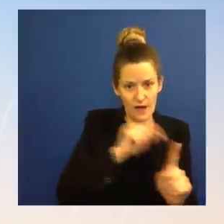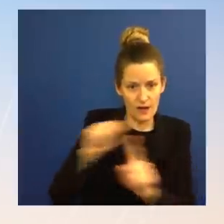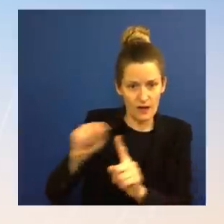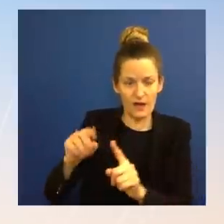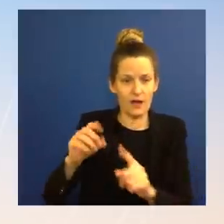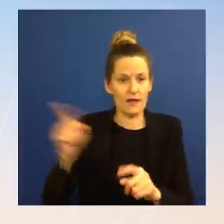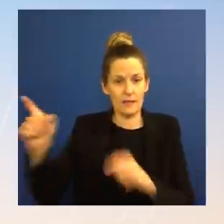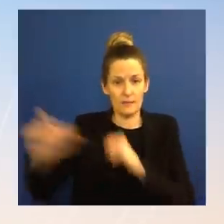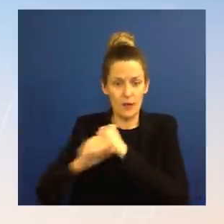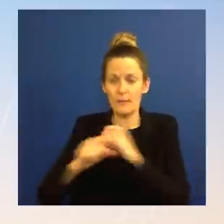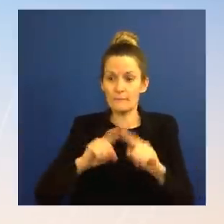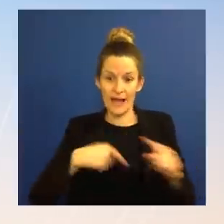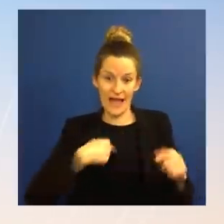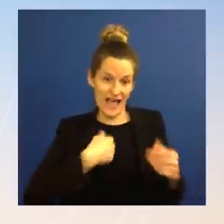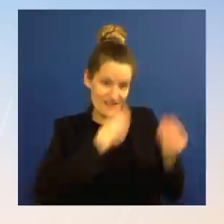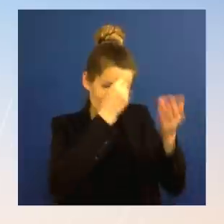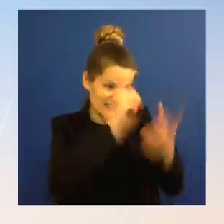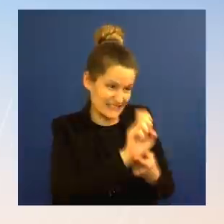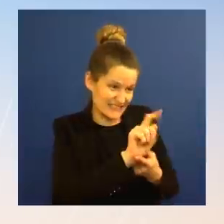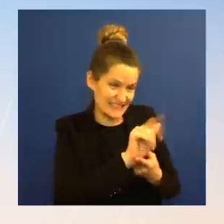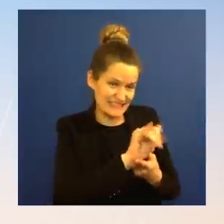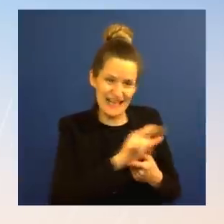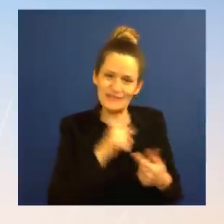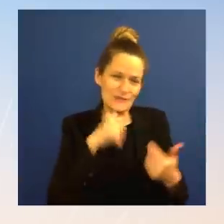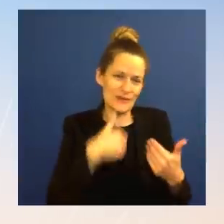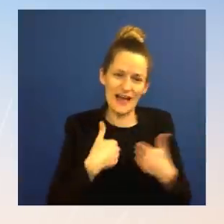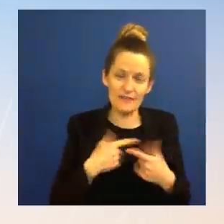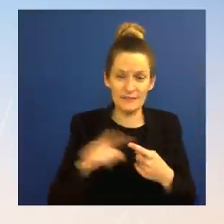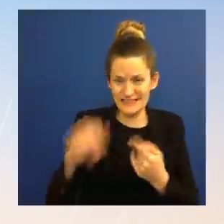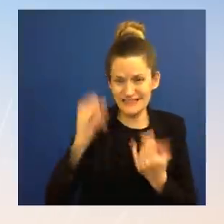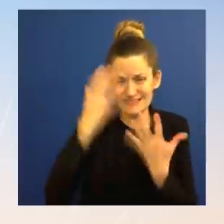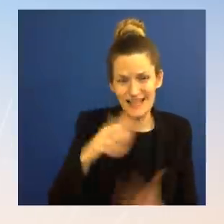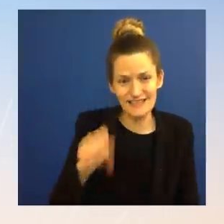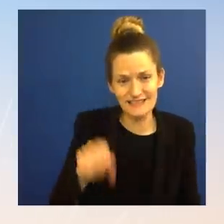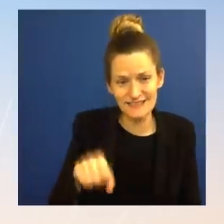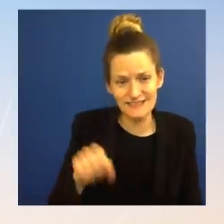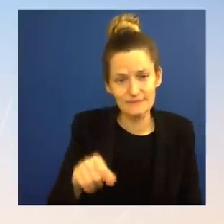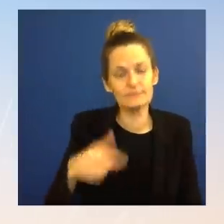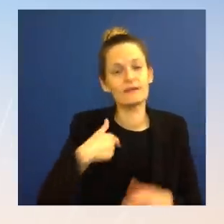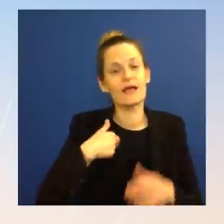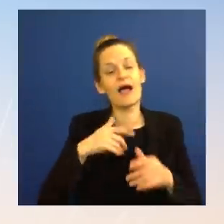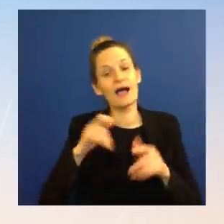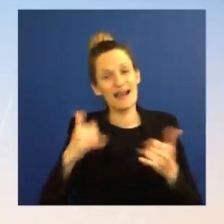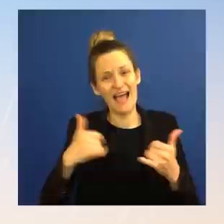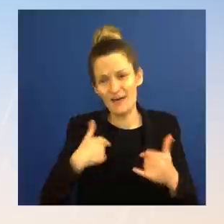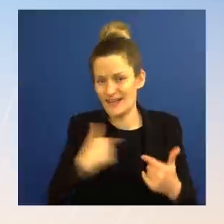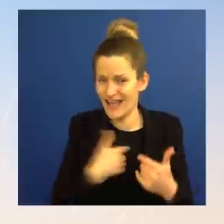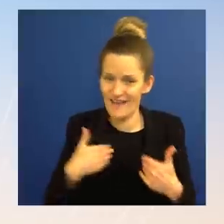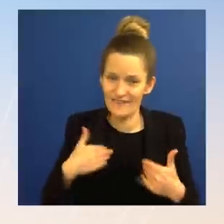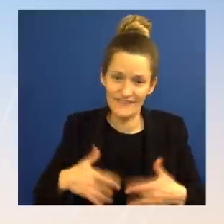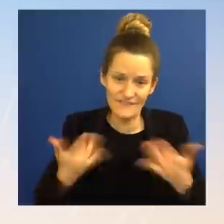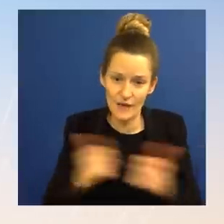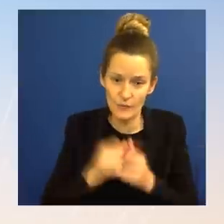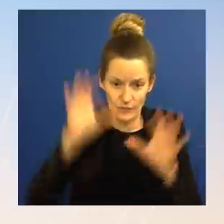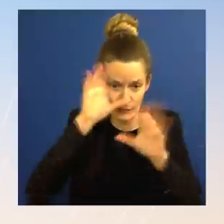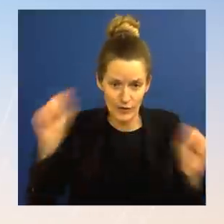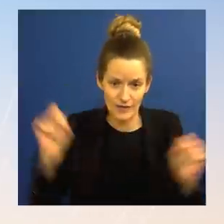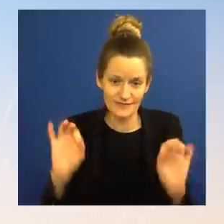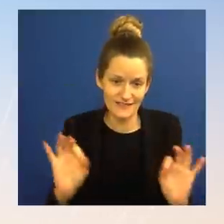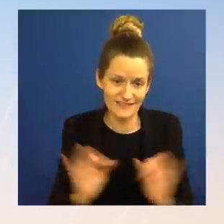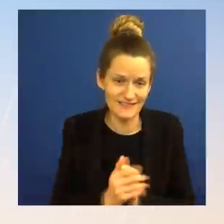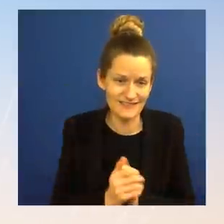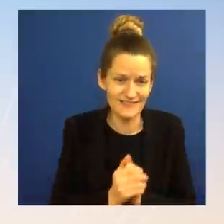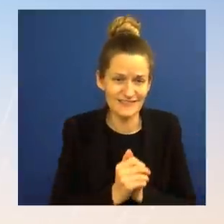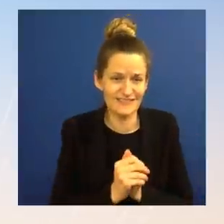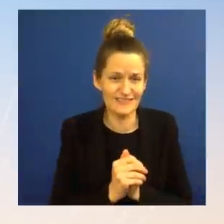in time. You all have to go to an event with the President. Yes, go ahead. The Press on U.S. Juan Guaido as an interim President of Venezuela? Because I think